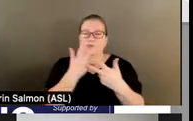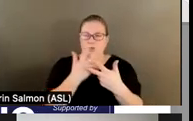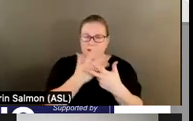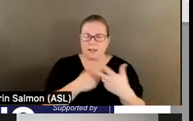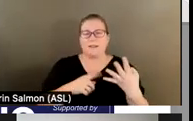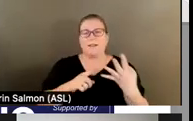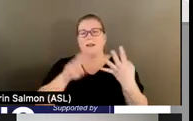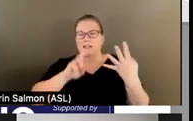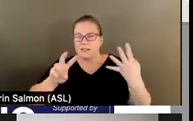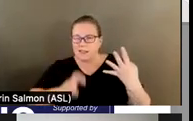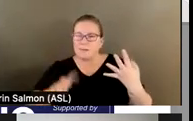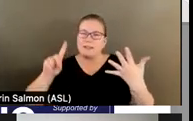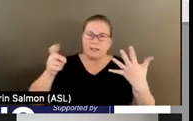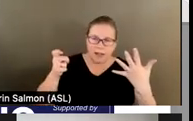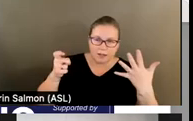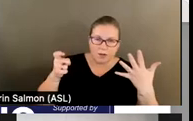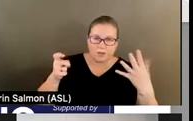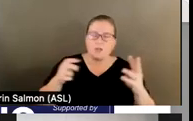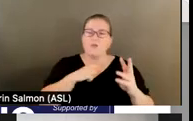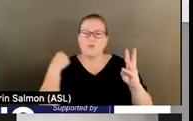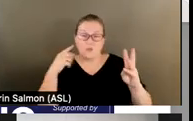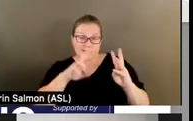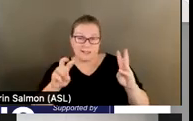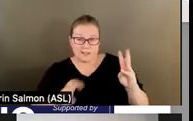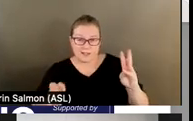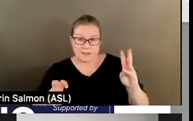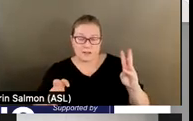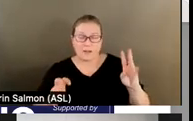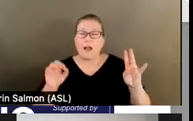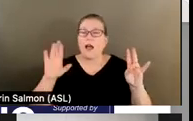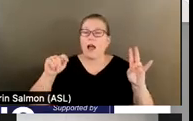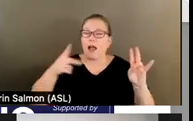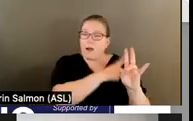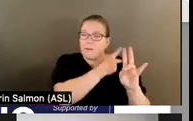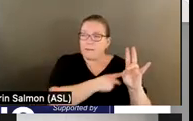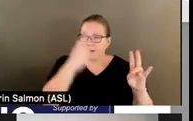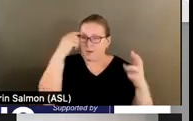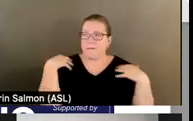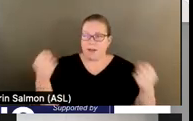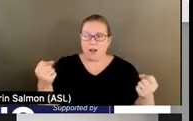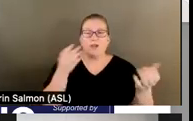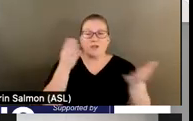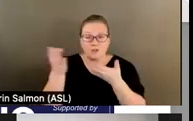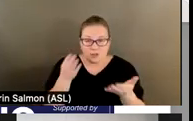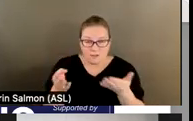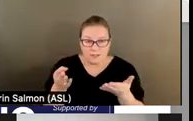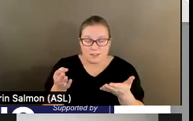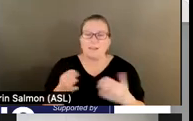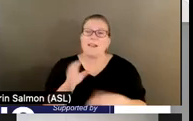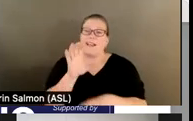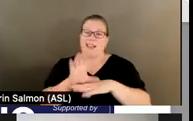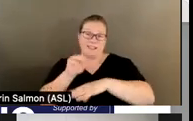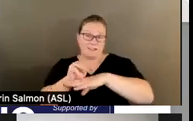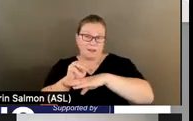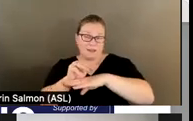assessment, diagnosis, and risk assessment, outpatient mental health and substance use services, case management,